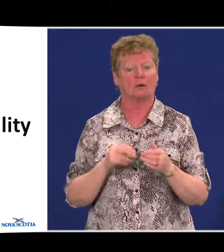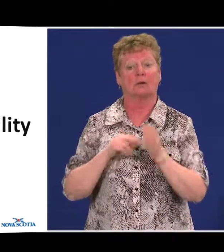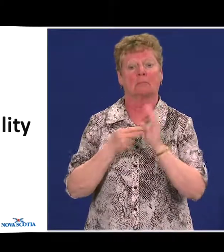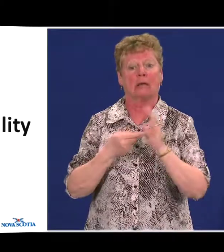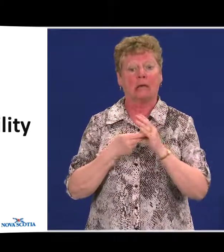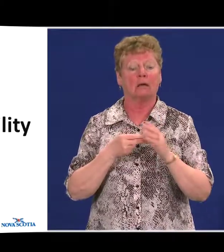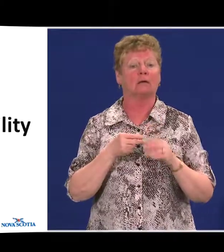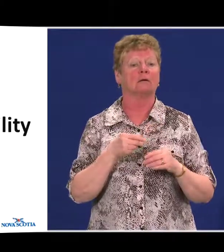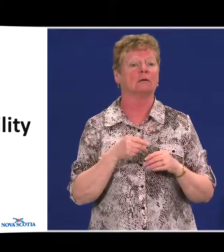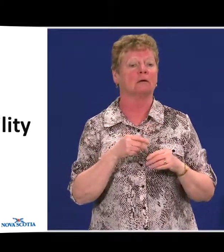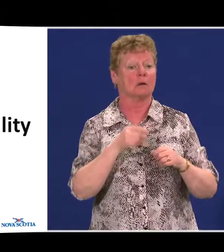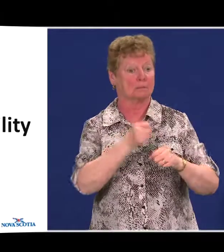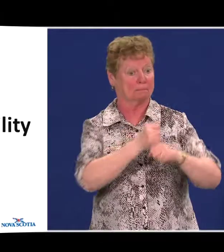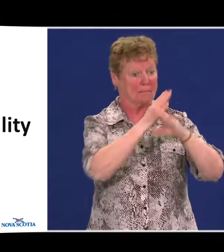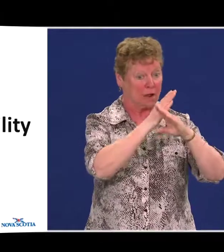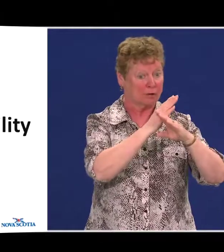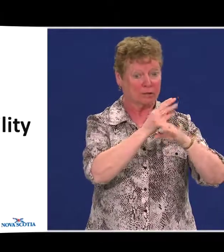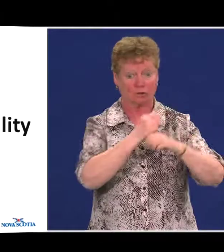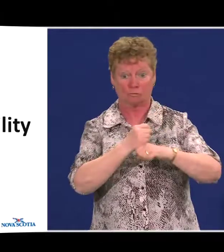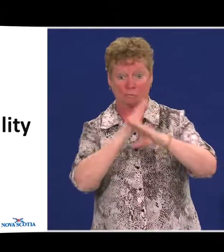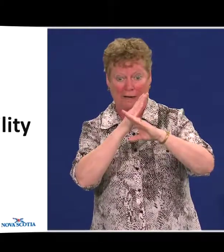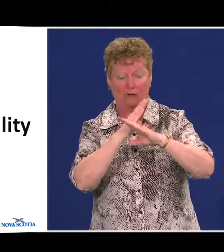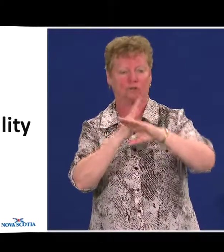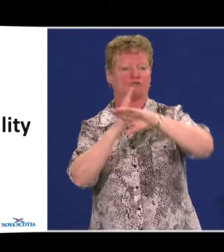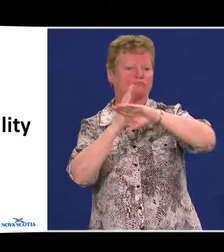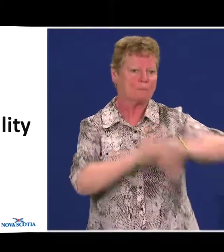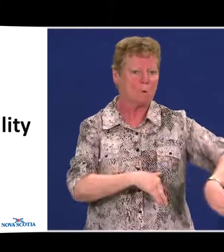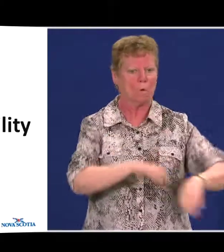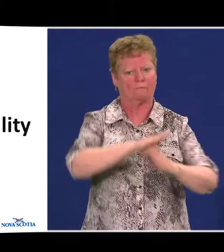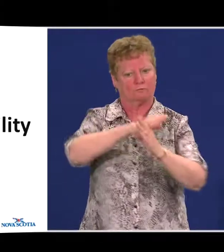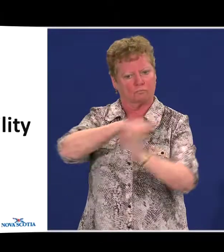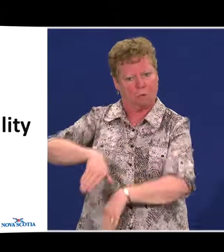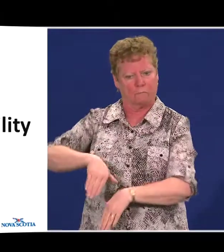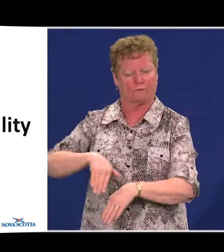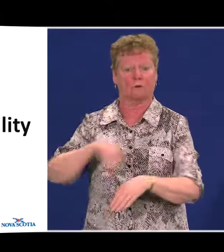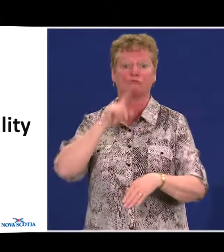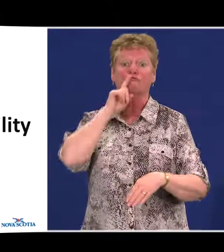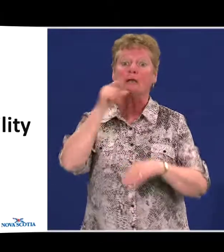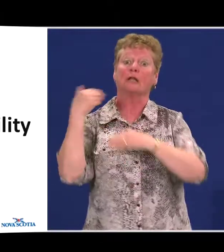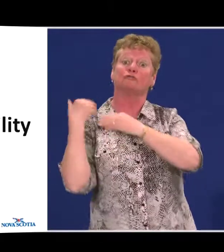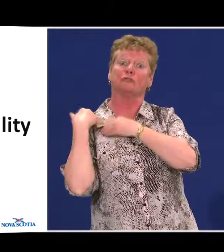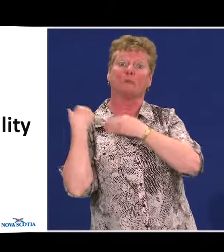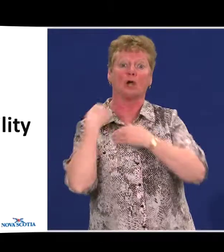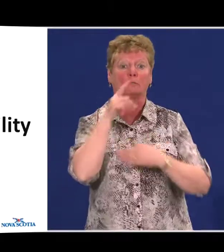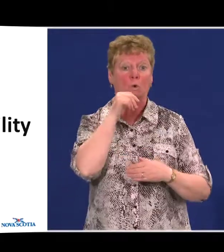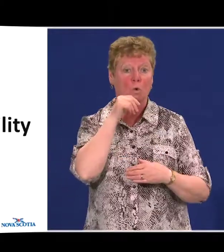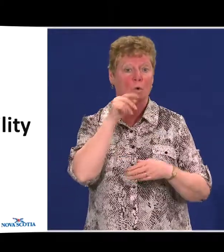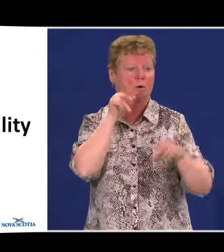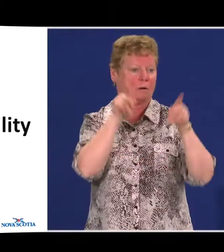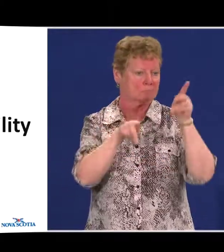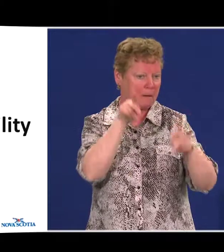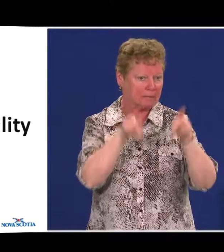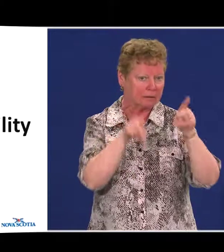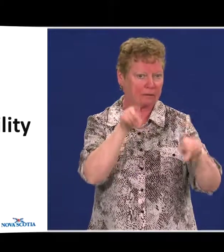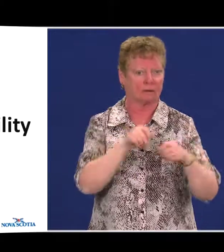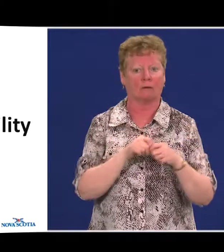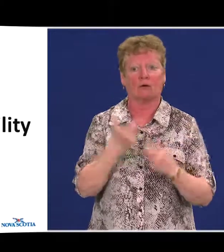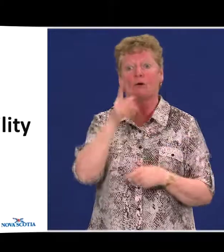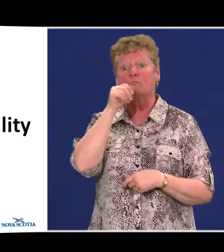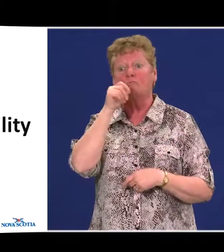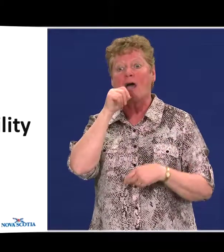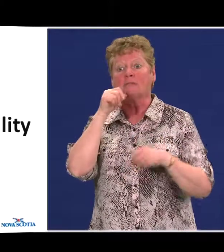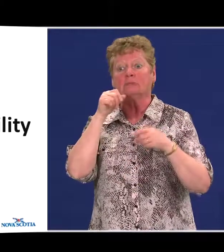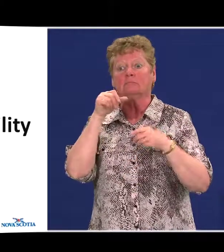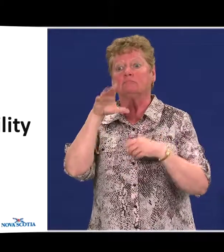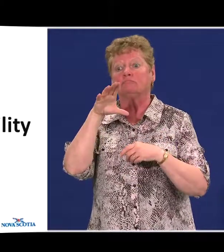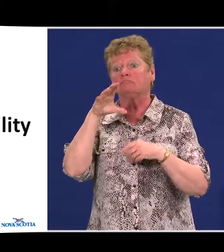remove and prevent barriers rests with the public or private organization that